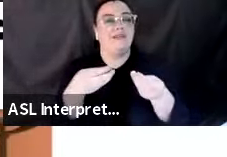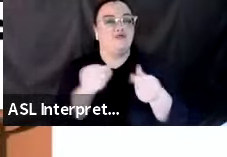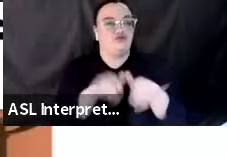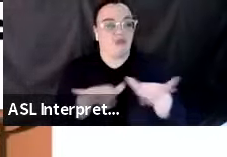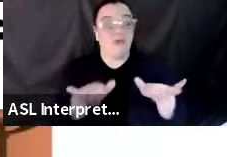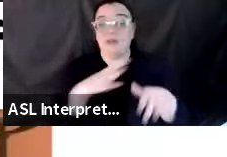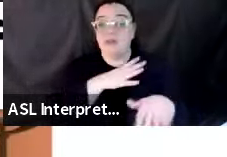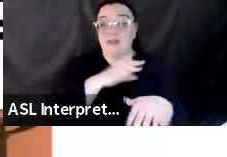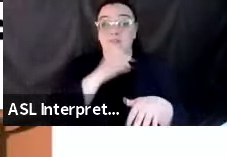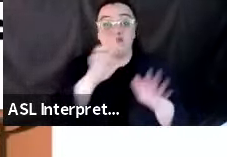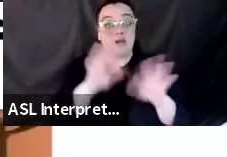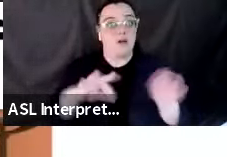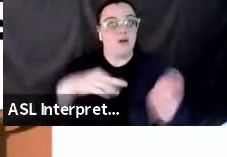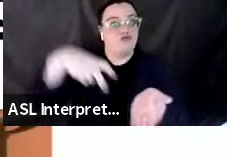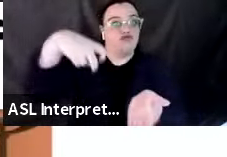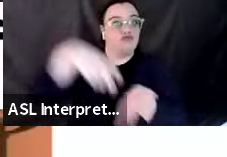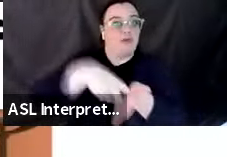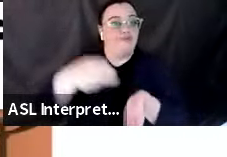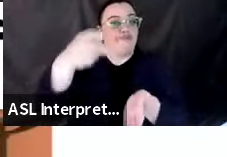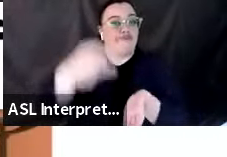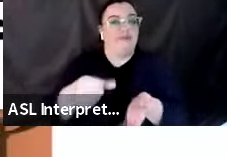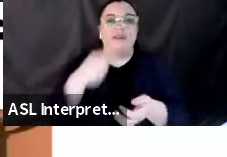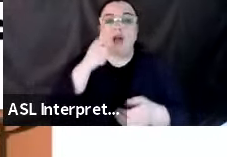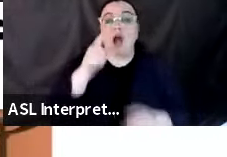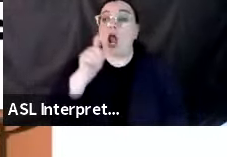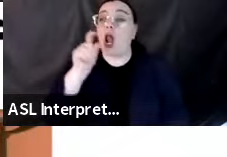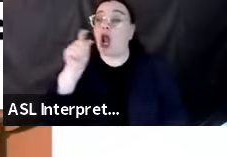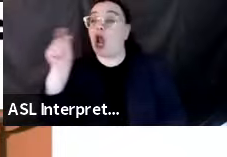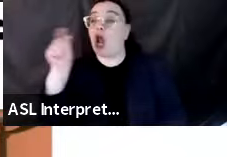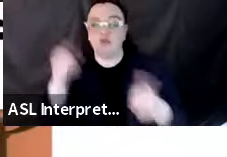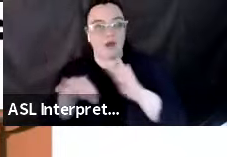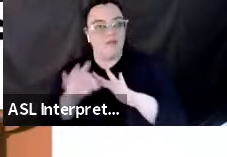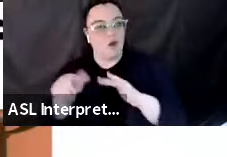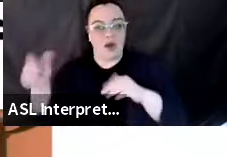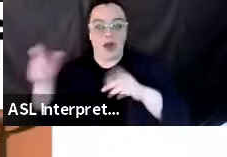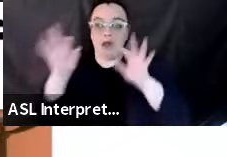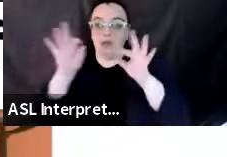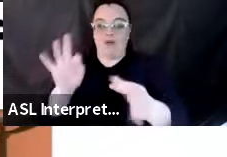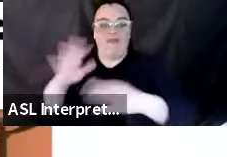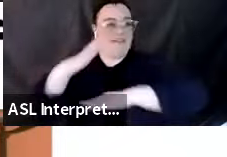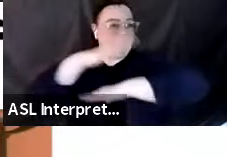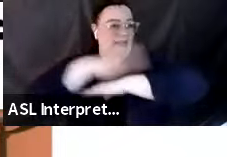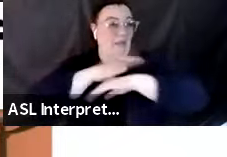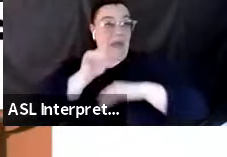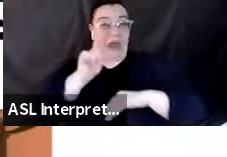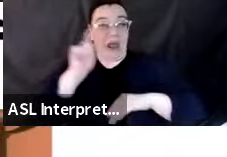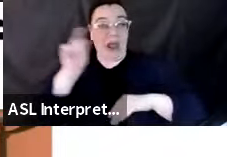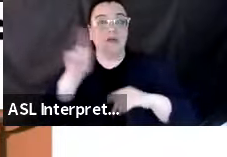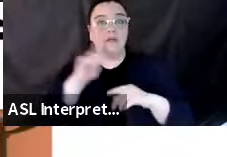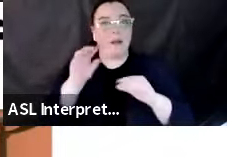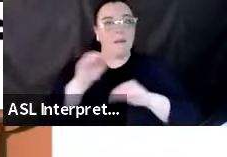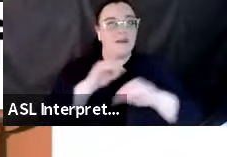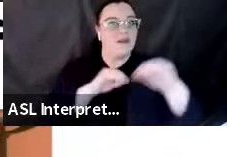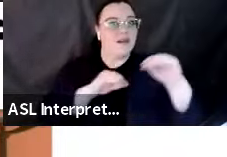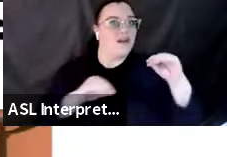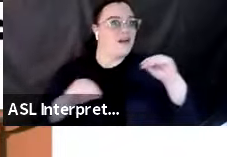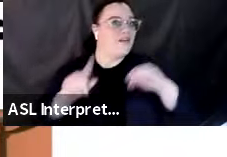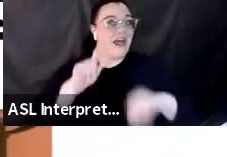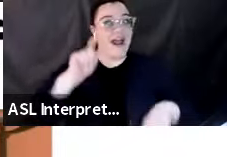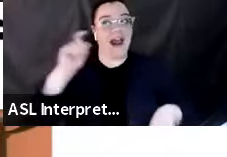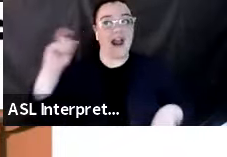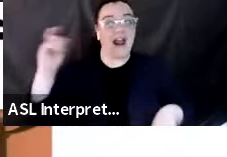about dropping where you are, not moving somewhere to find that perfect table. Because moving is when people get more injured, they're